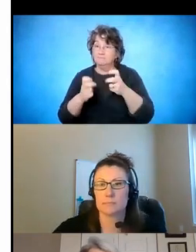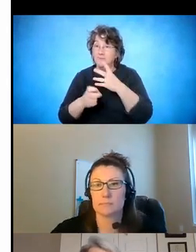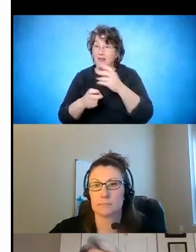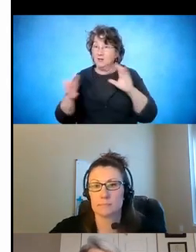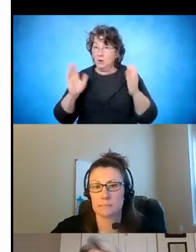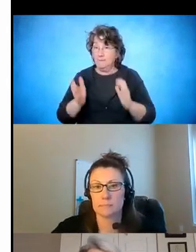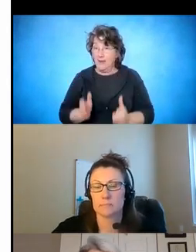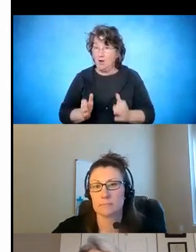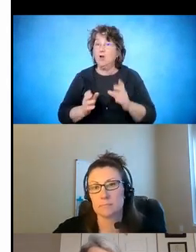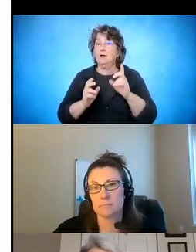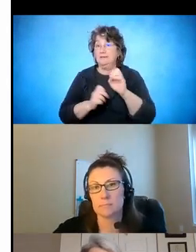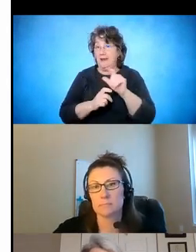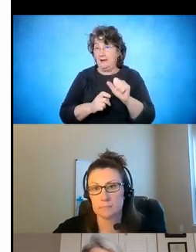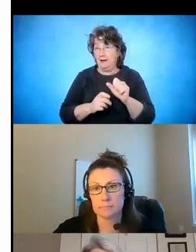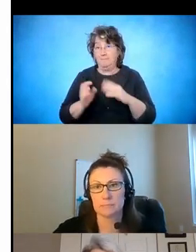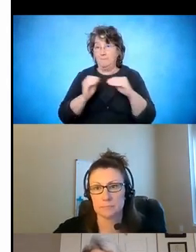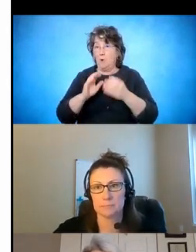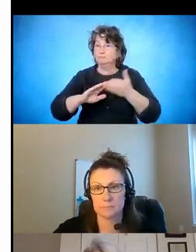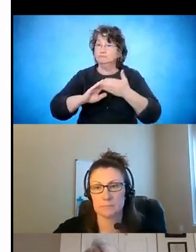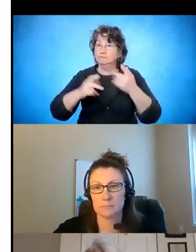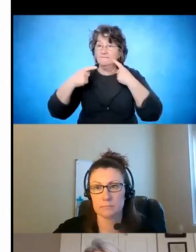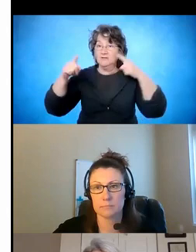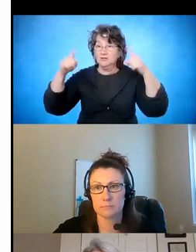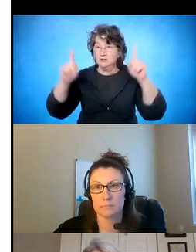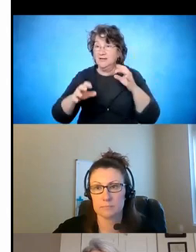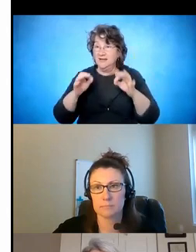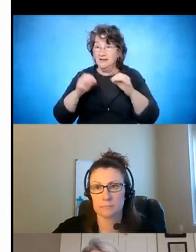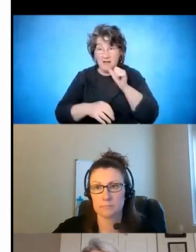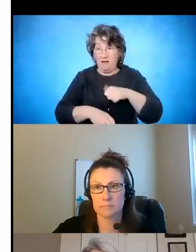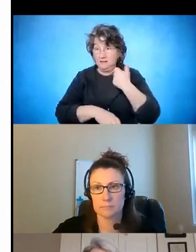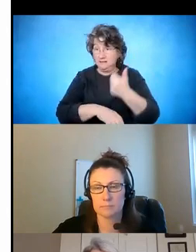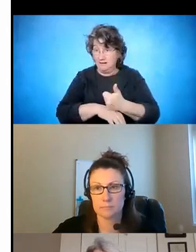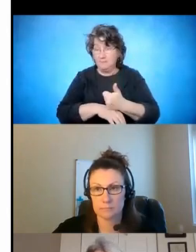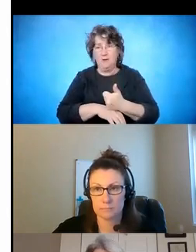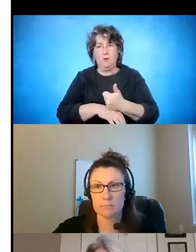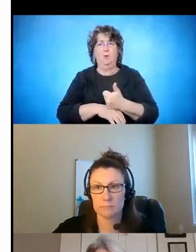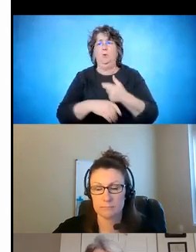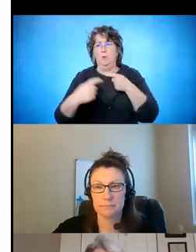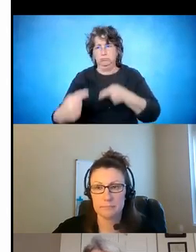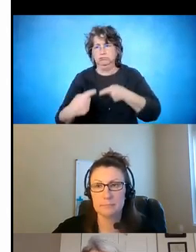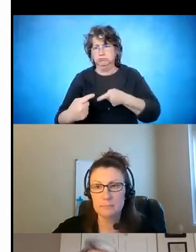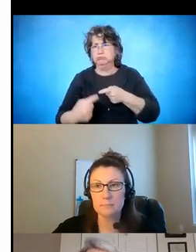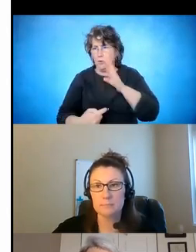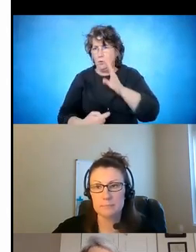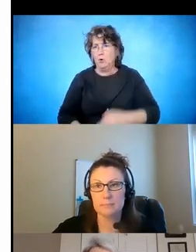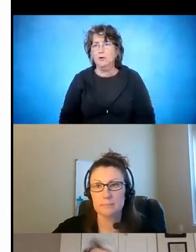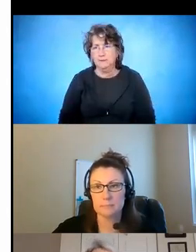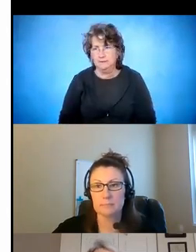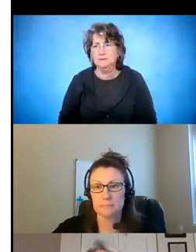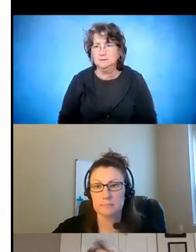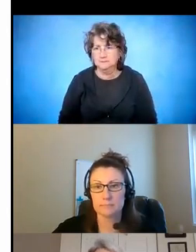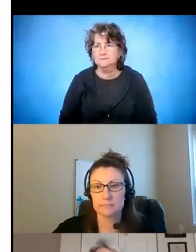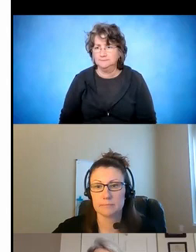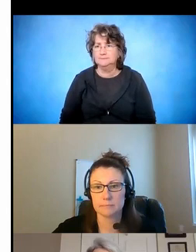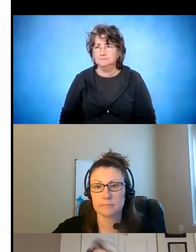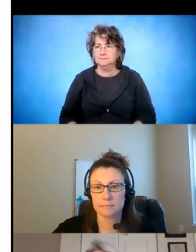we hadn't had that in place, if would have been a lot more difficult. And I think there will be a lot